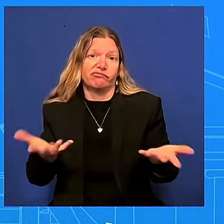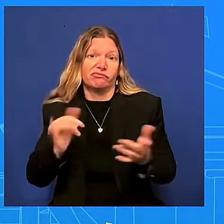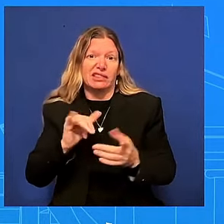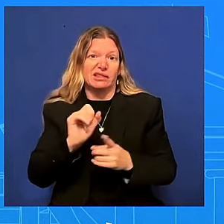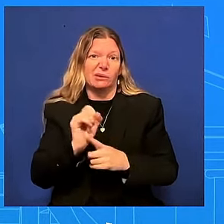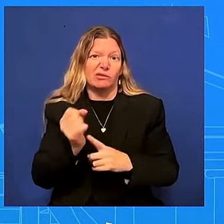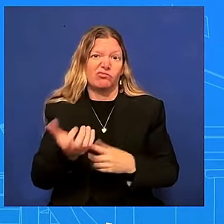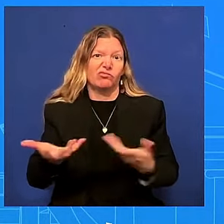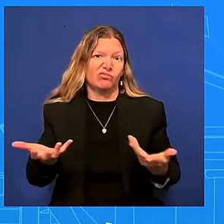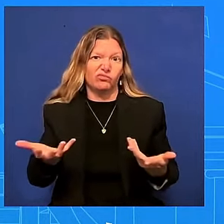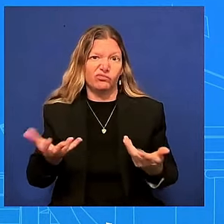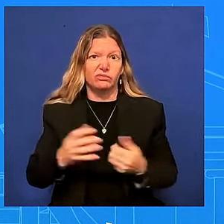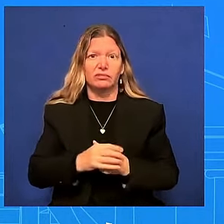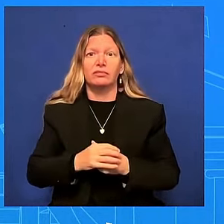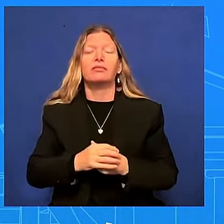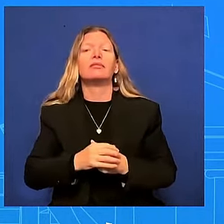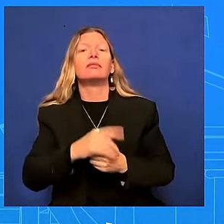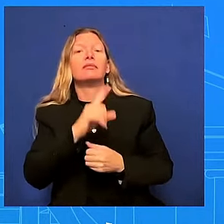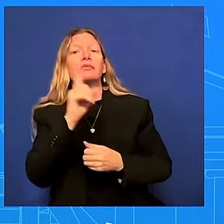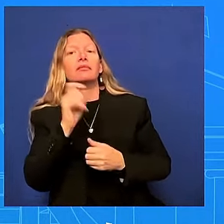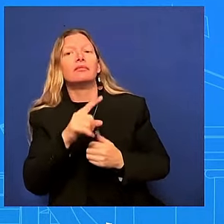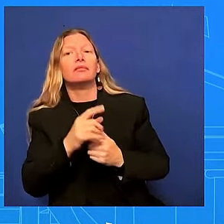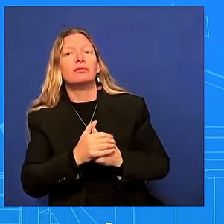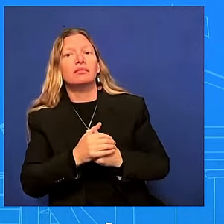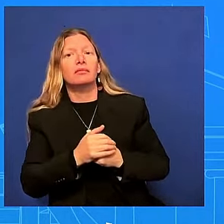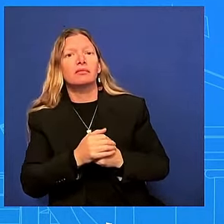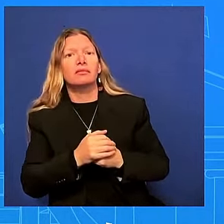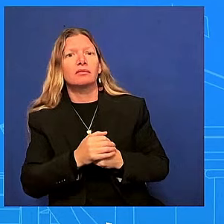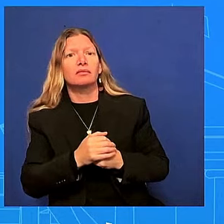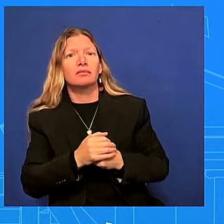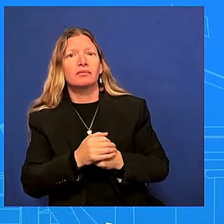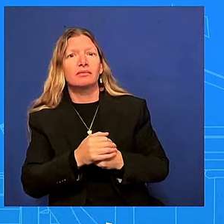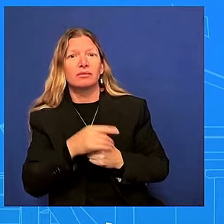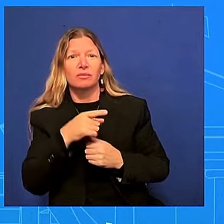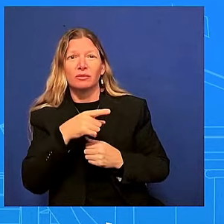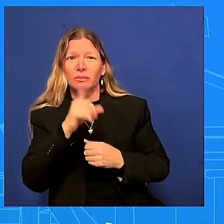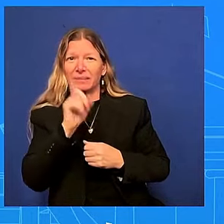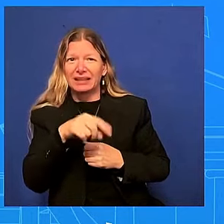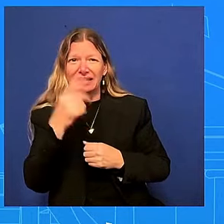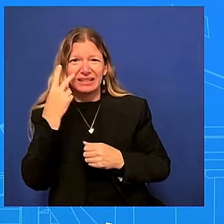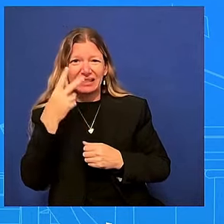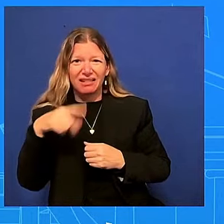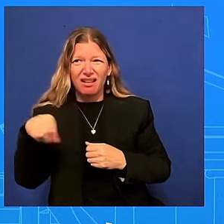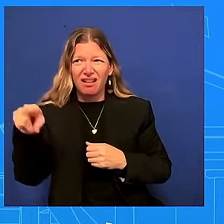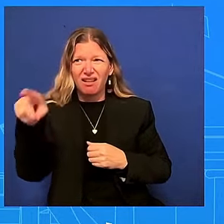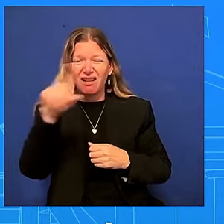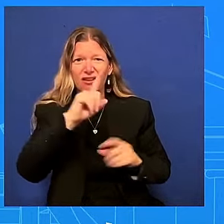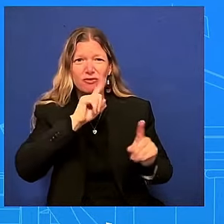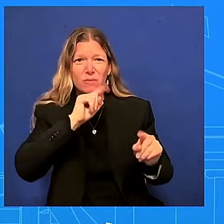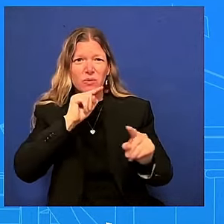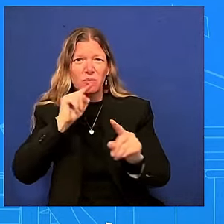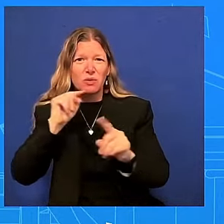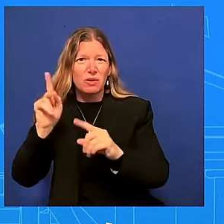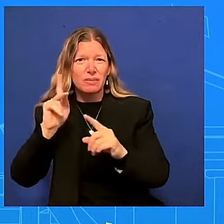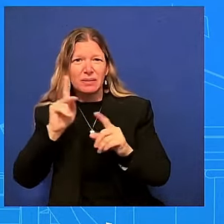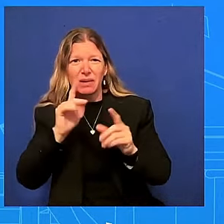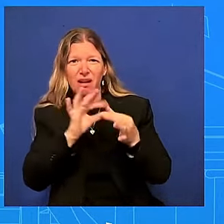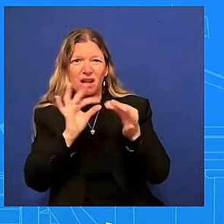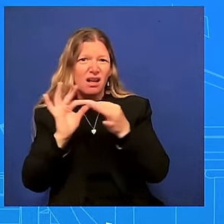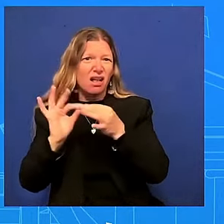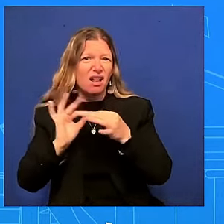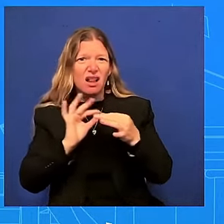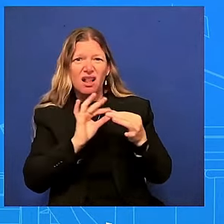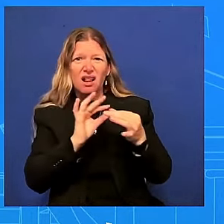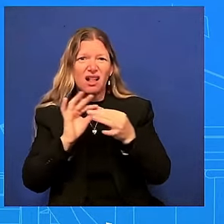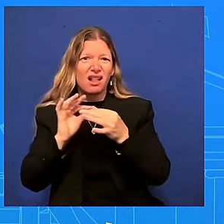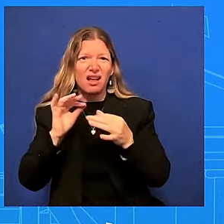that this is not just a standalone instance that other people are saying that this has happened before one do you see these as legitimate